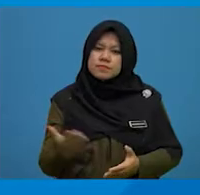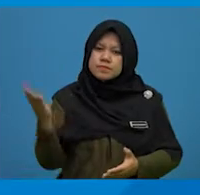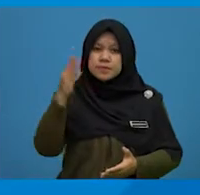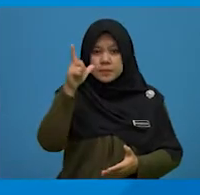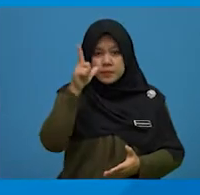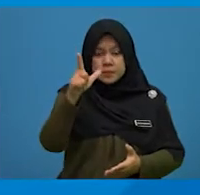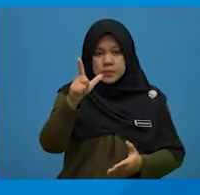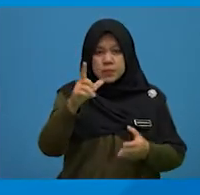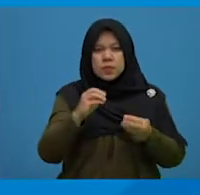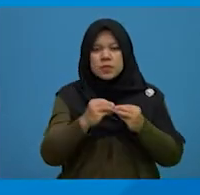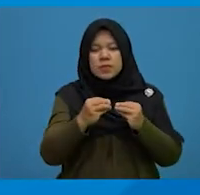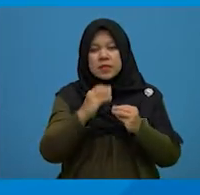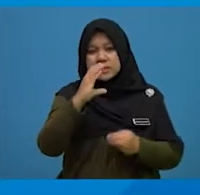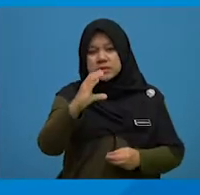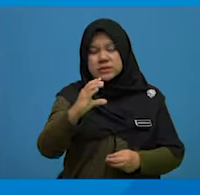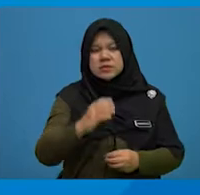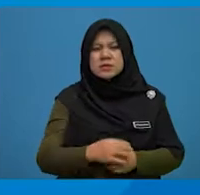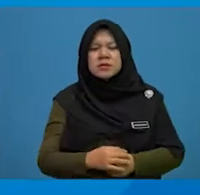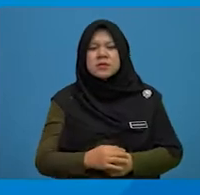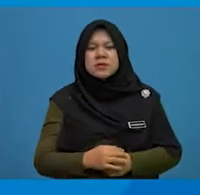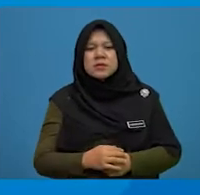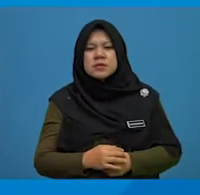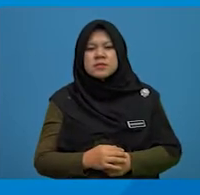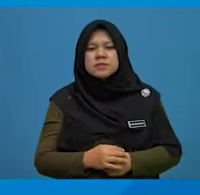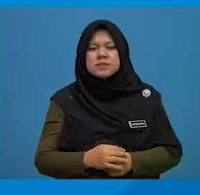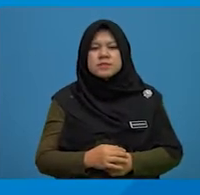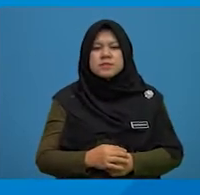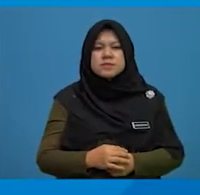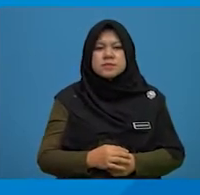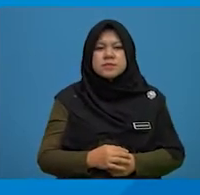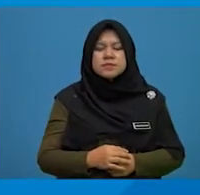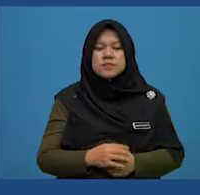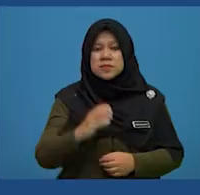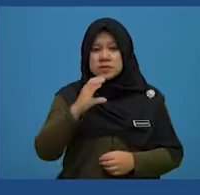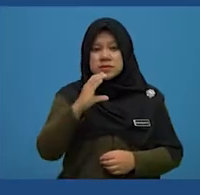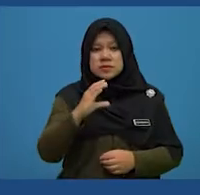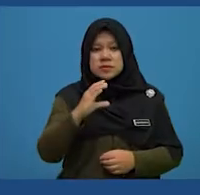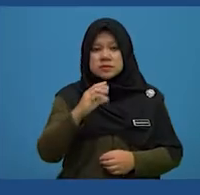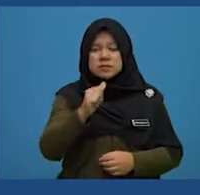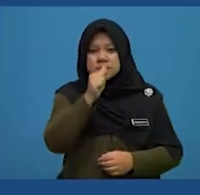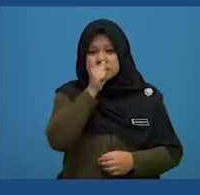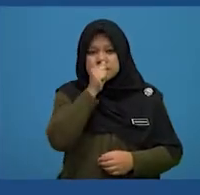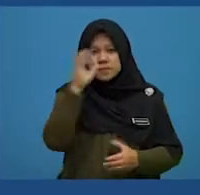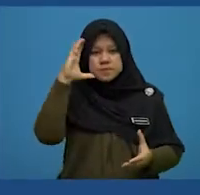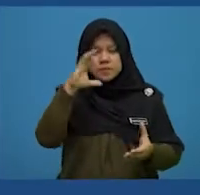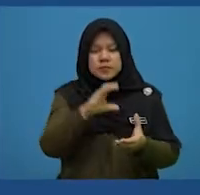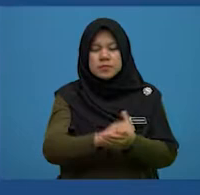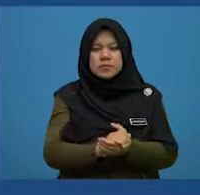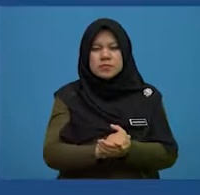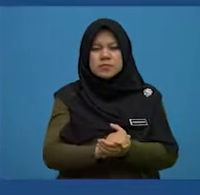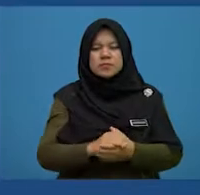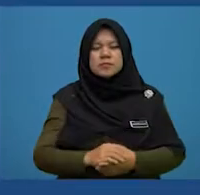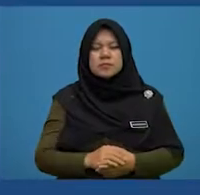Let's look at option C. Baggage line eight refers to, personal